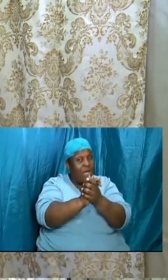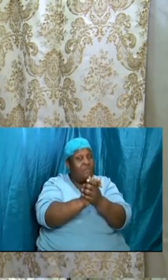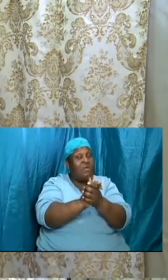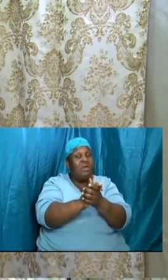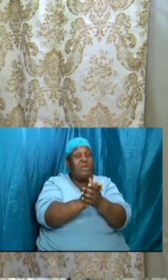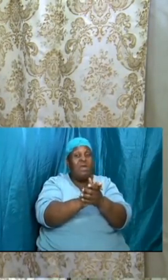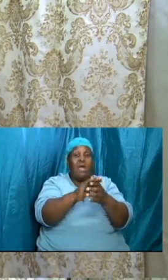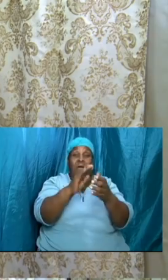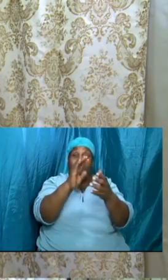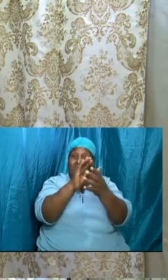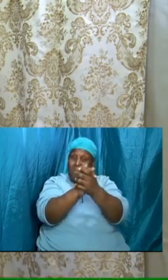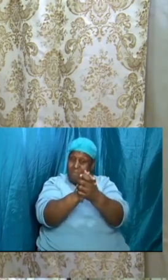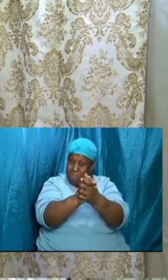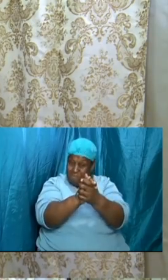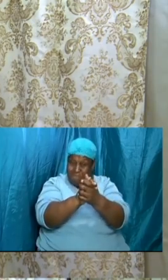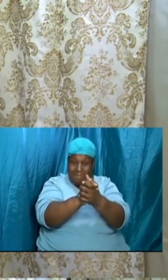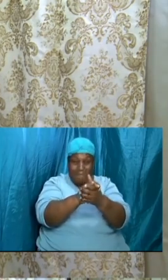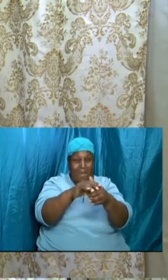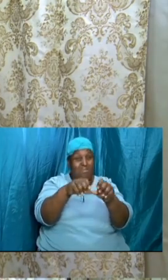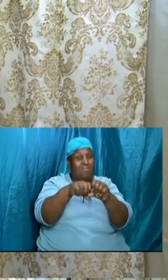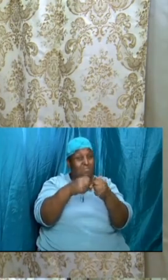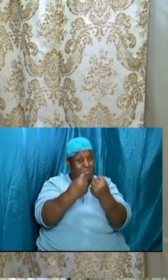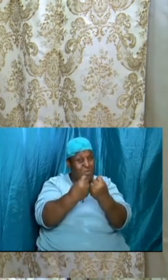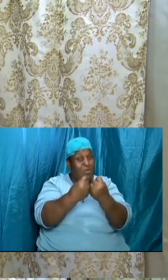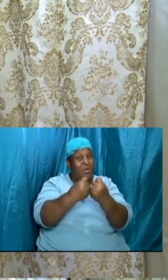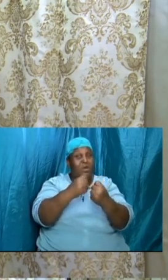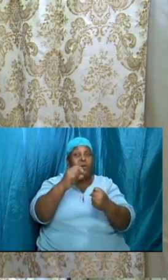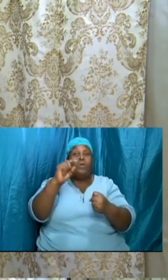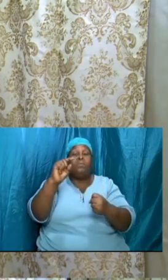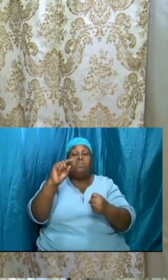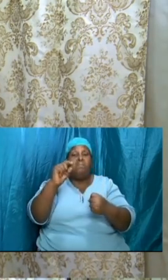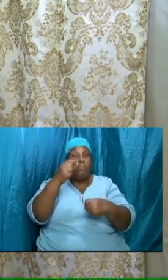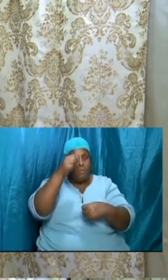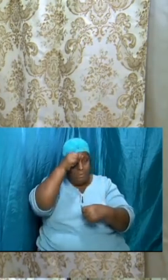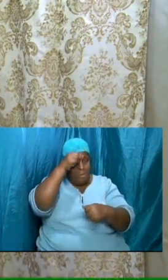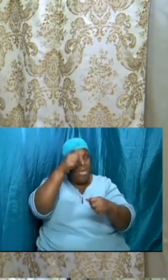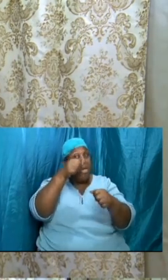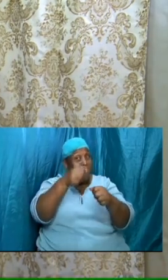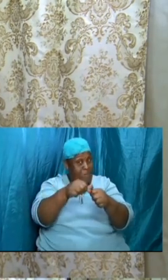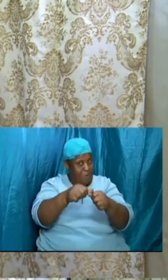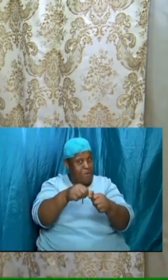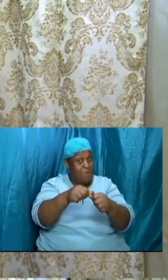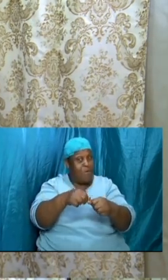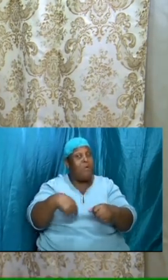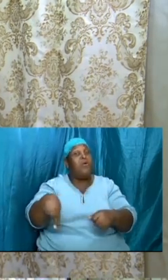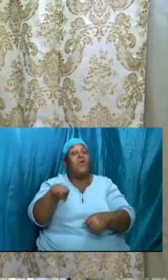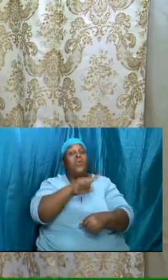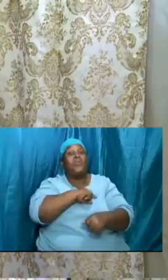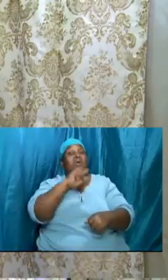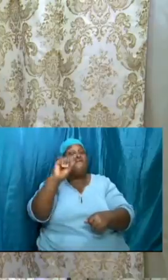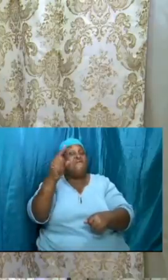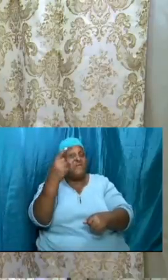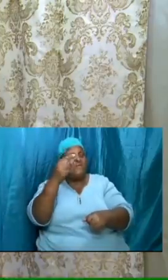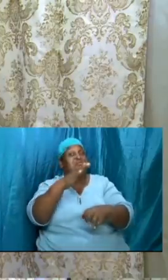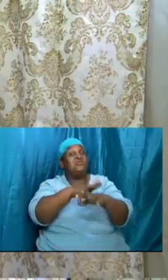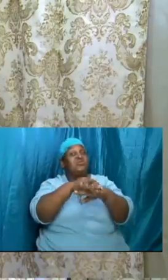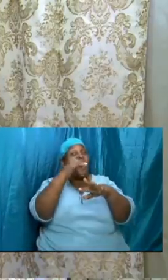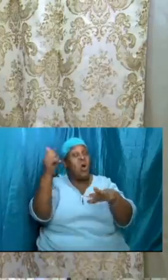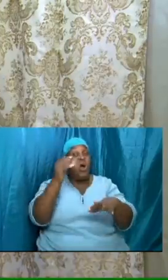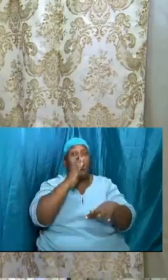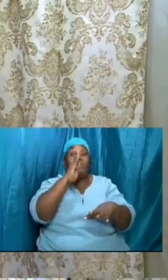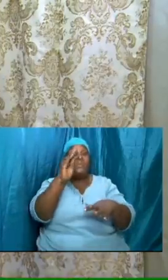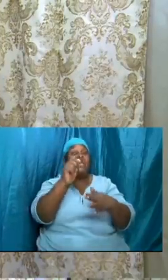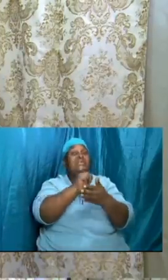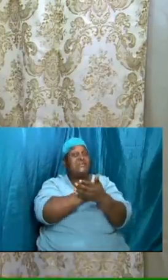things that are not right we are first called to be saints let us first do the